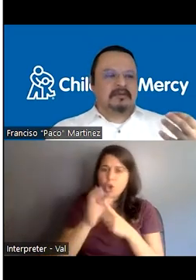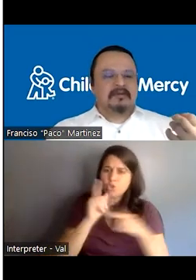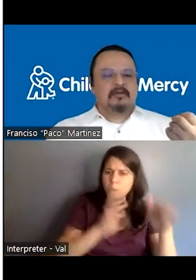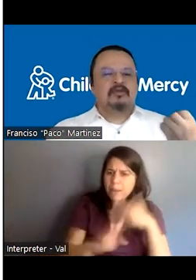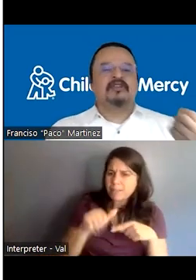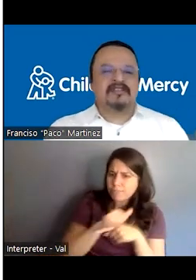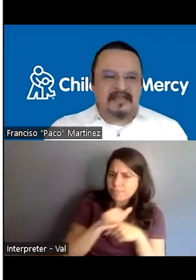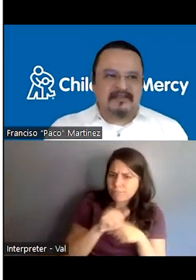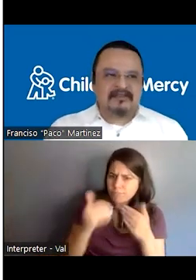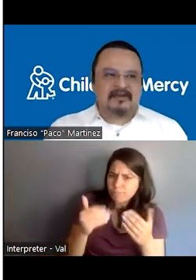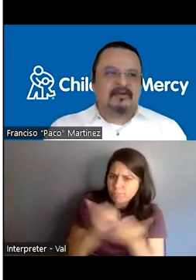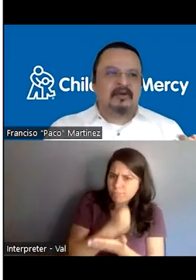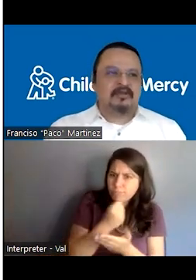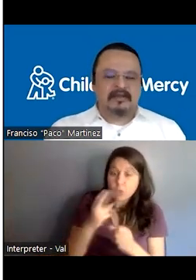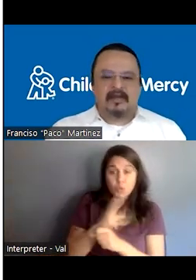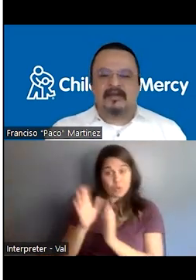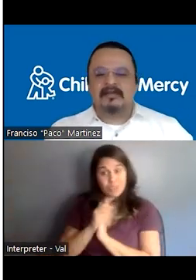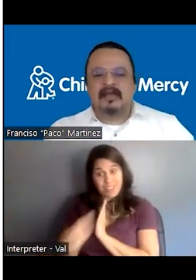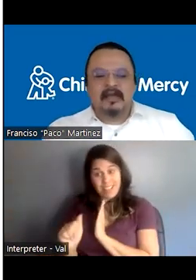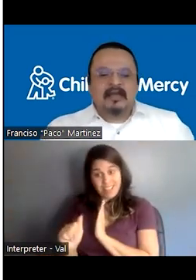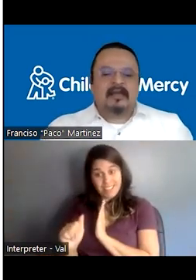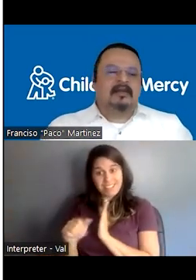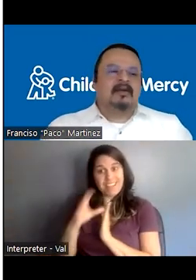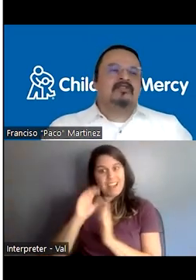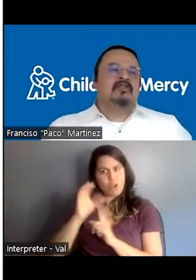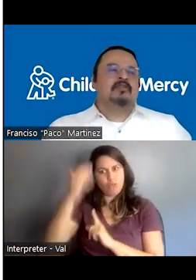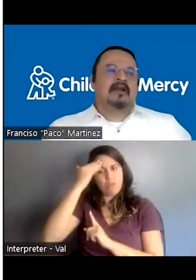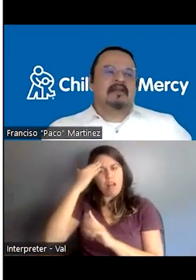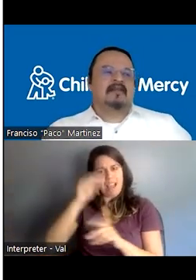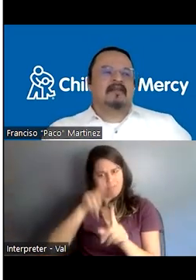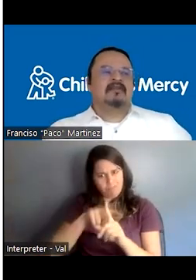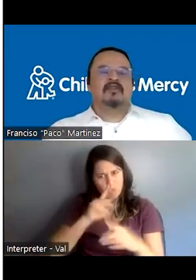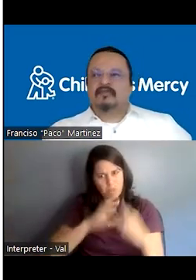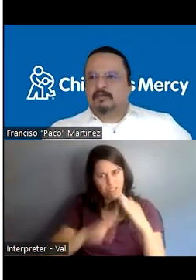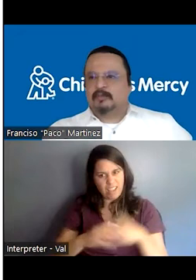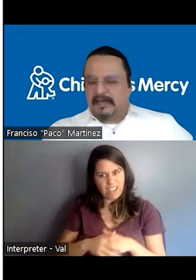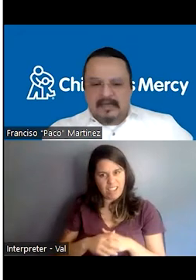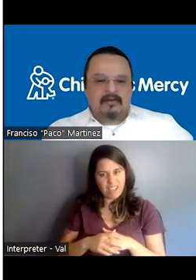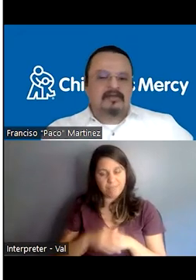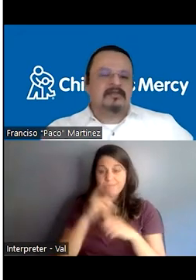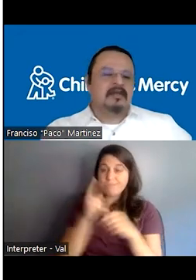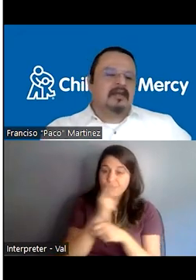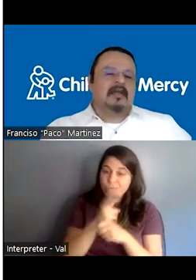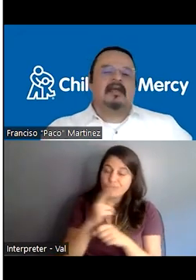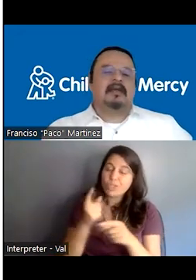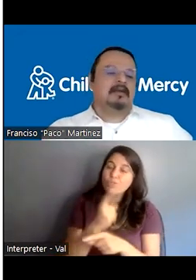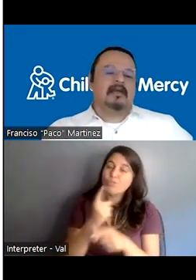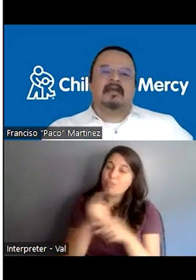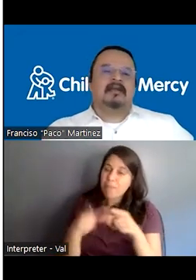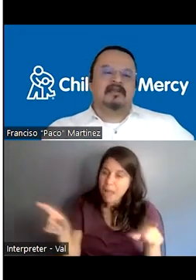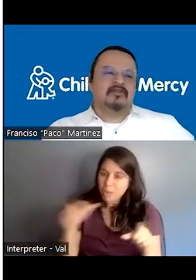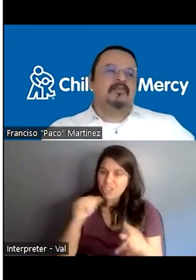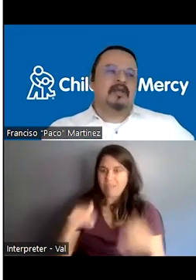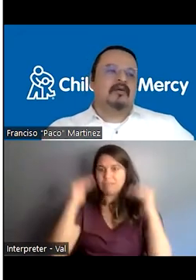to use their skills of cultural knowledge, and also to practice use of plain language and,